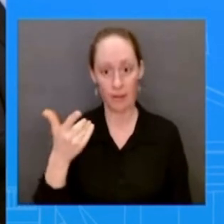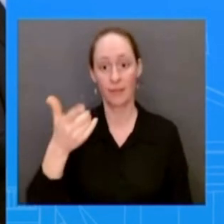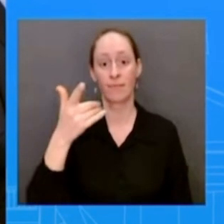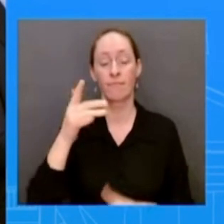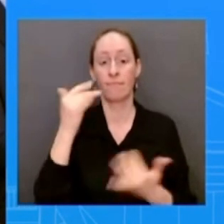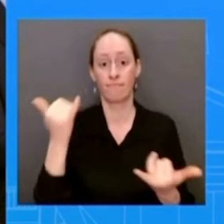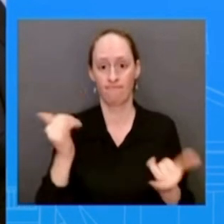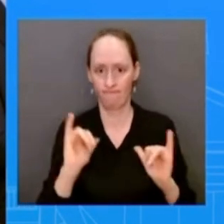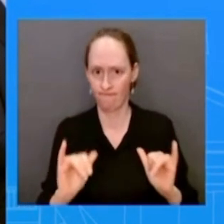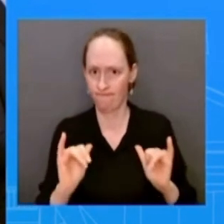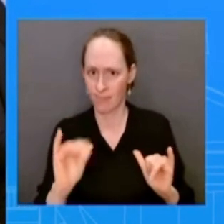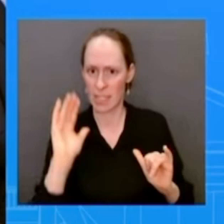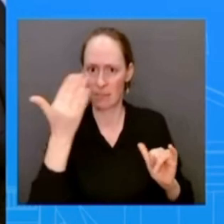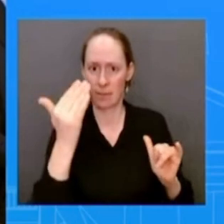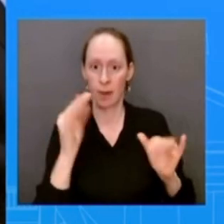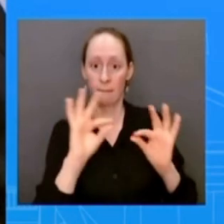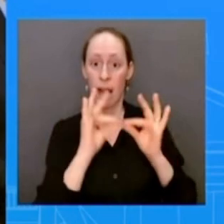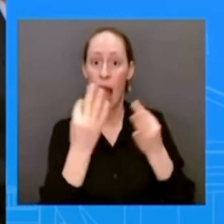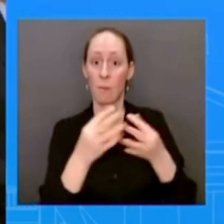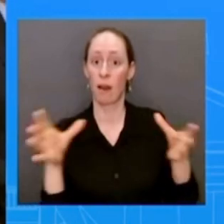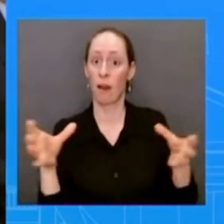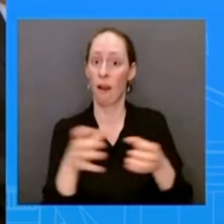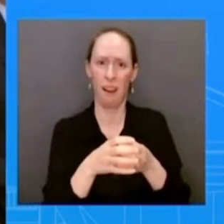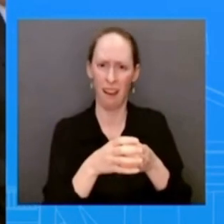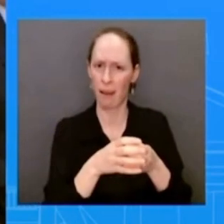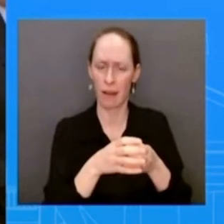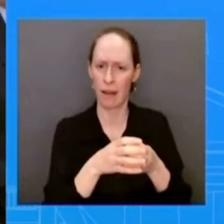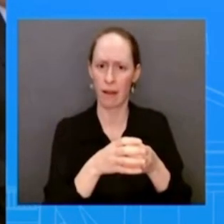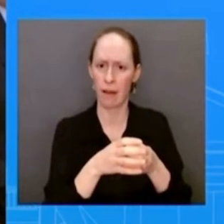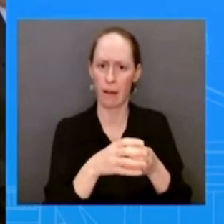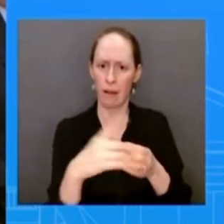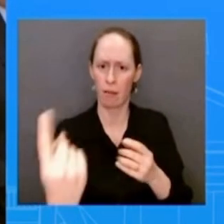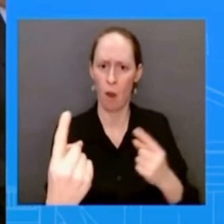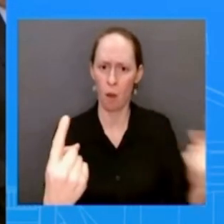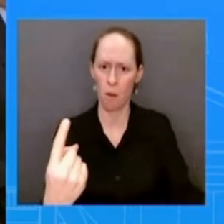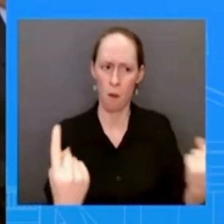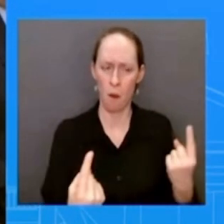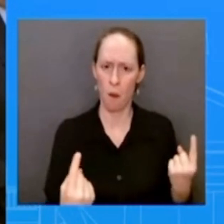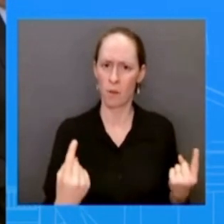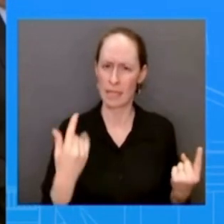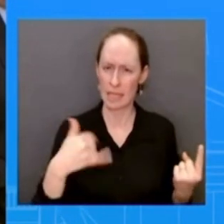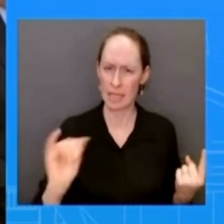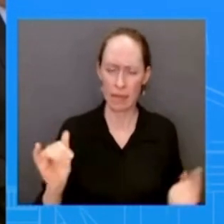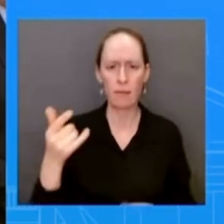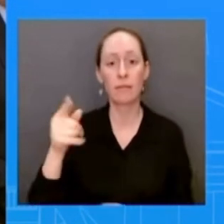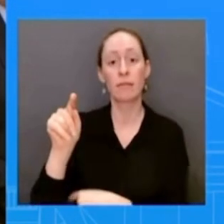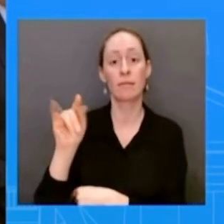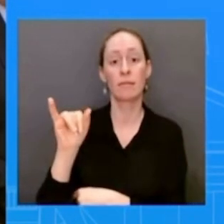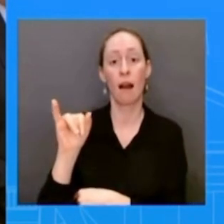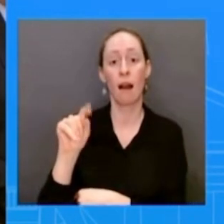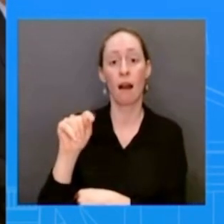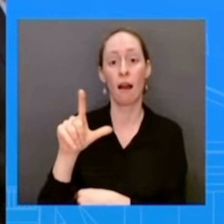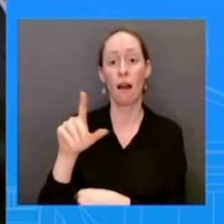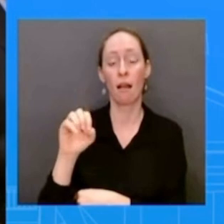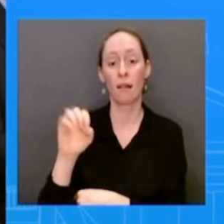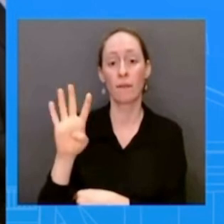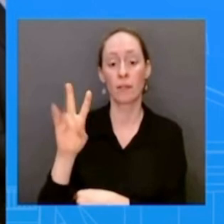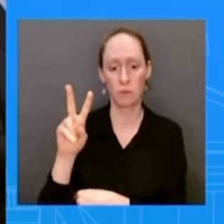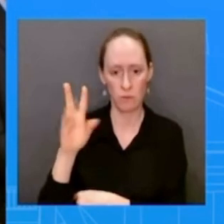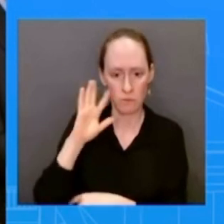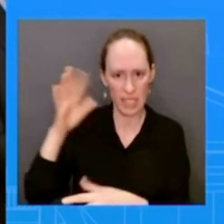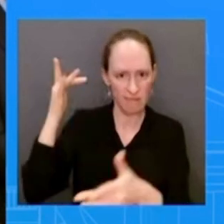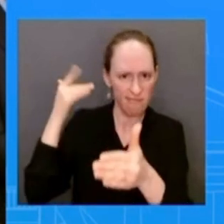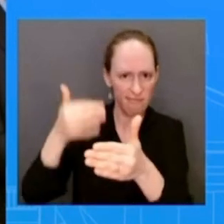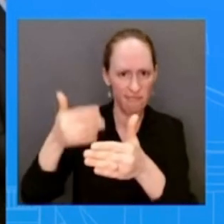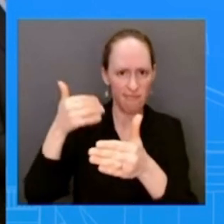possibly end on may 11th so i wondered if you can rule out family detention or what can you say about the idea that